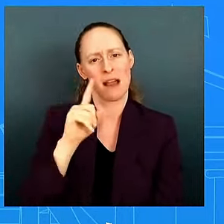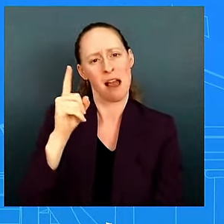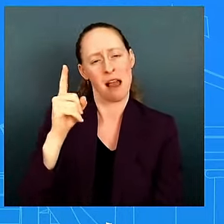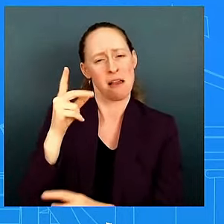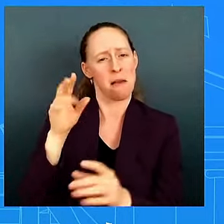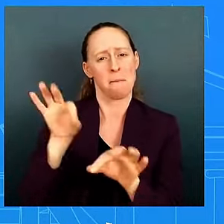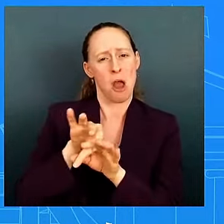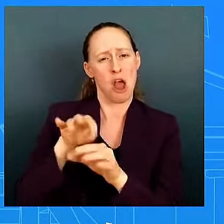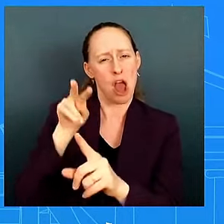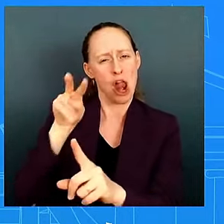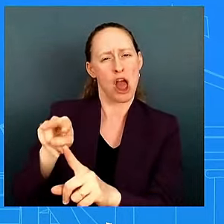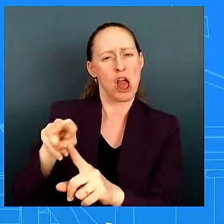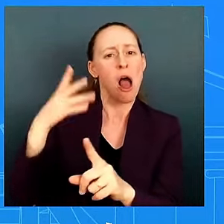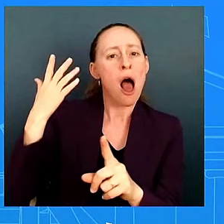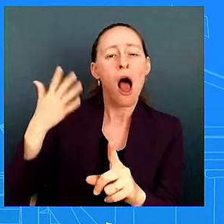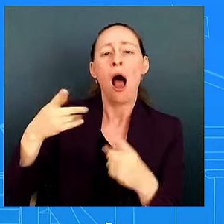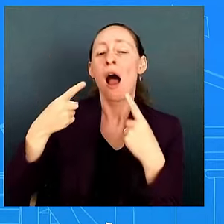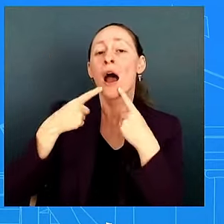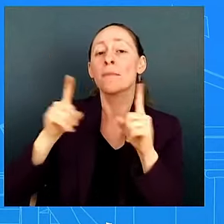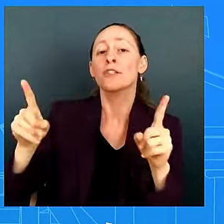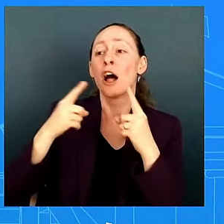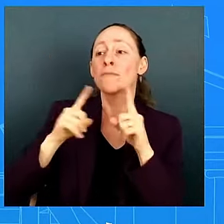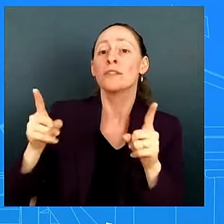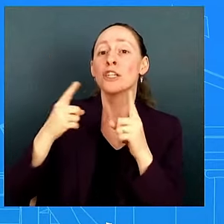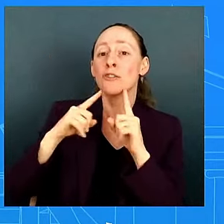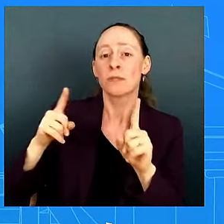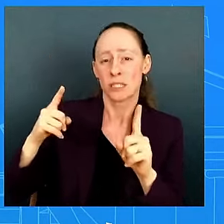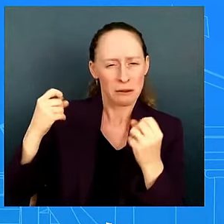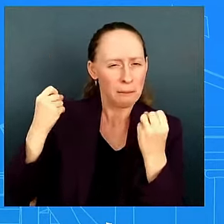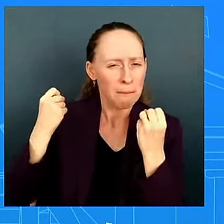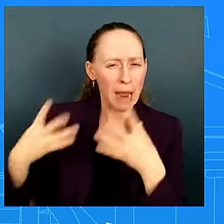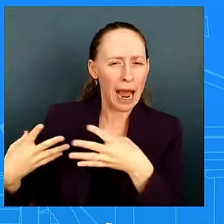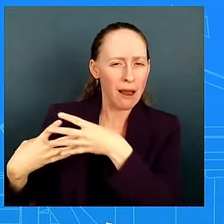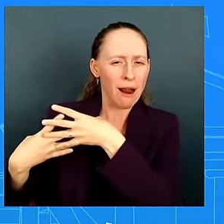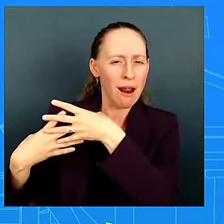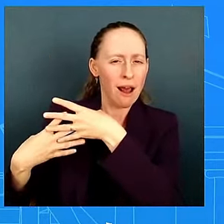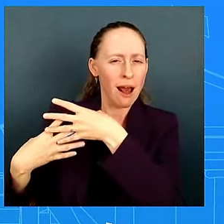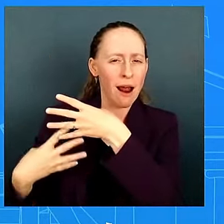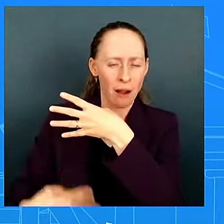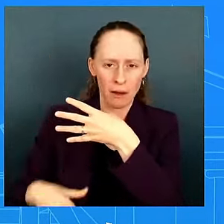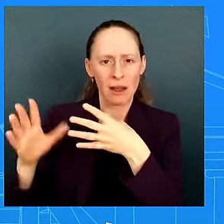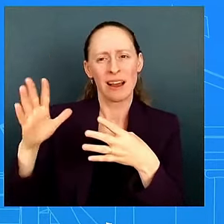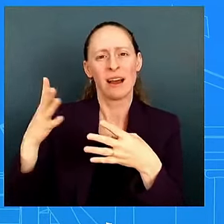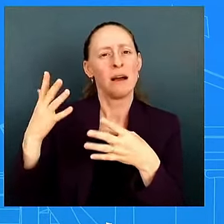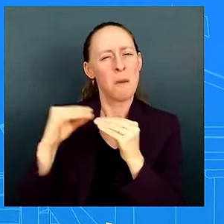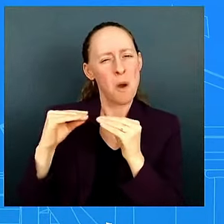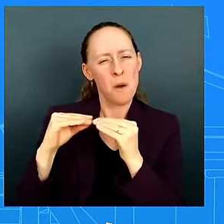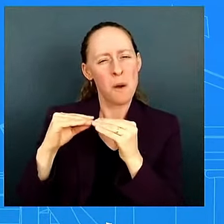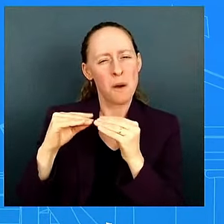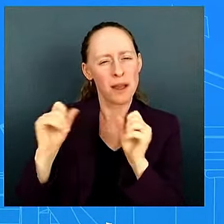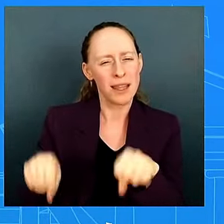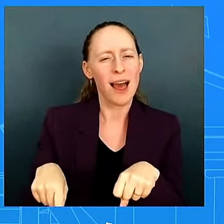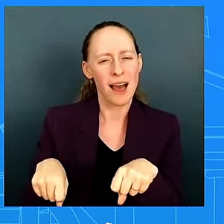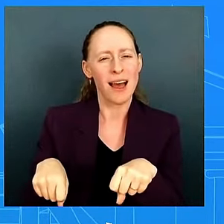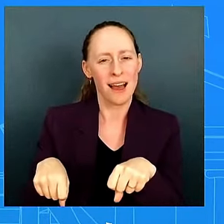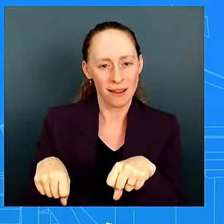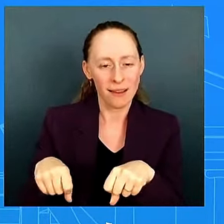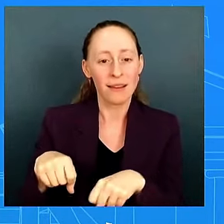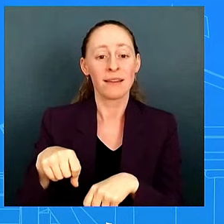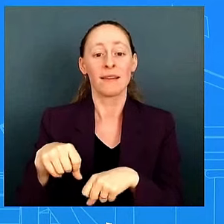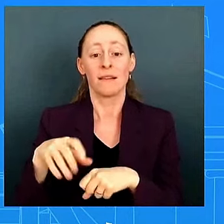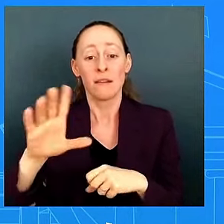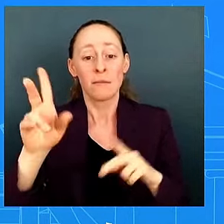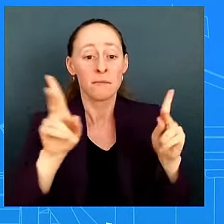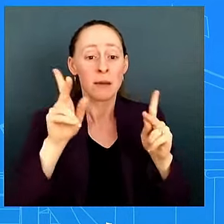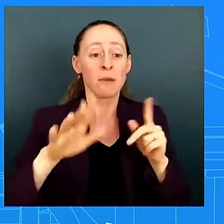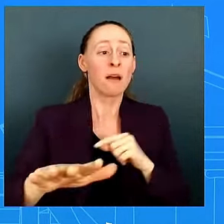and we want to continue to build on his unprecedented record and i'm not going to discount what the american people see or